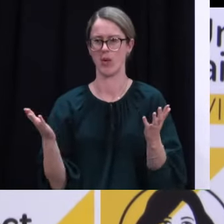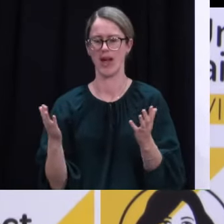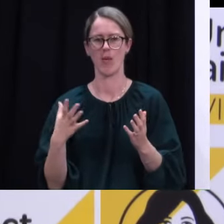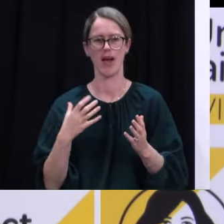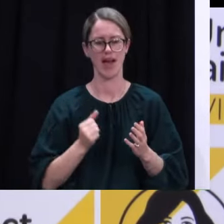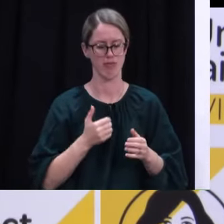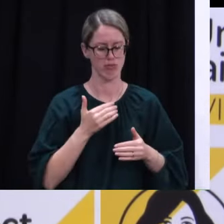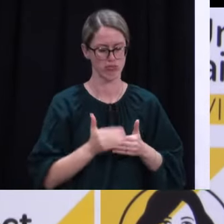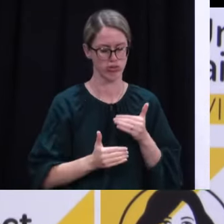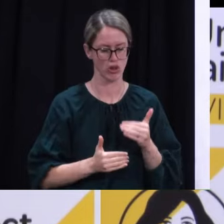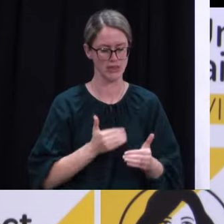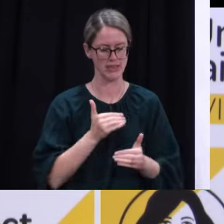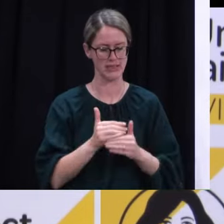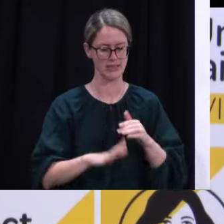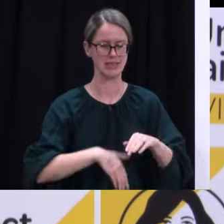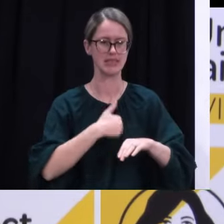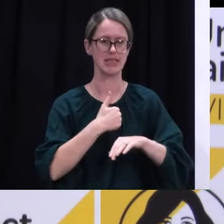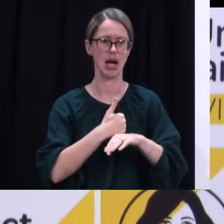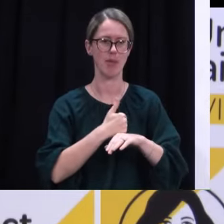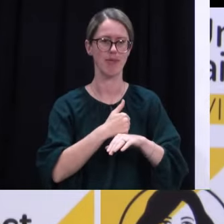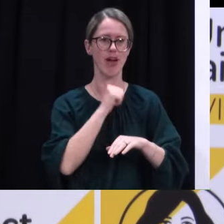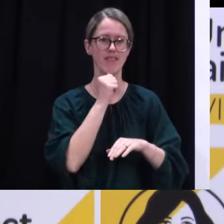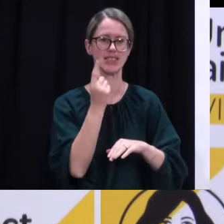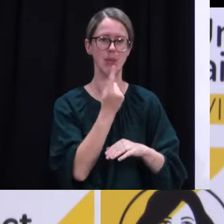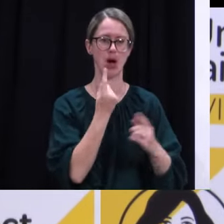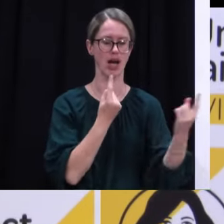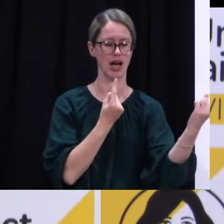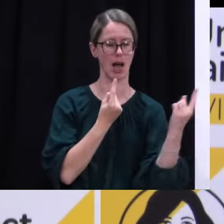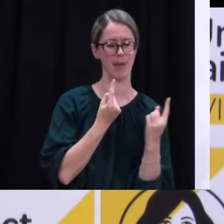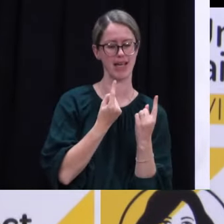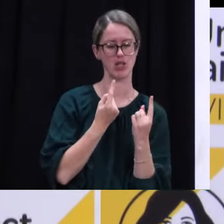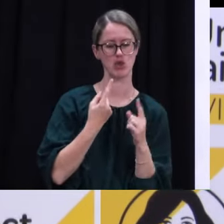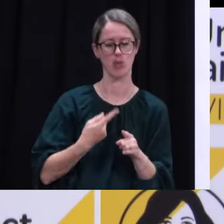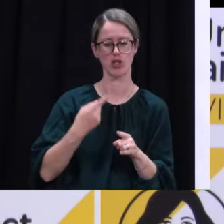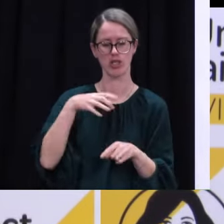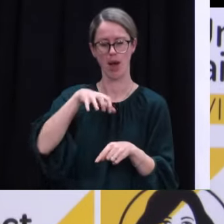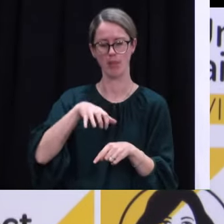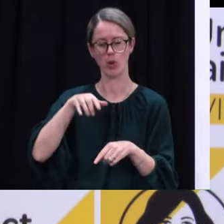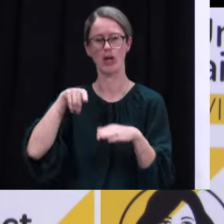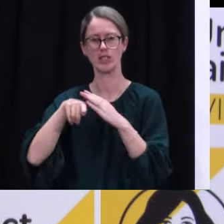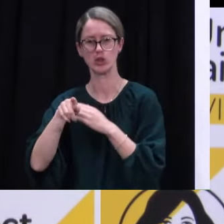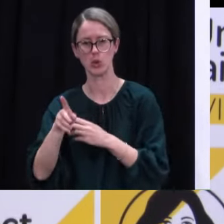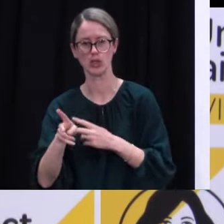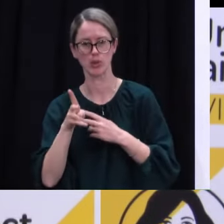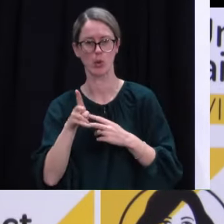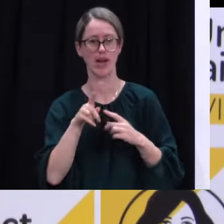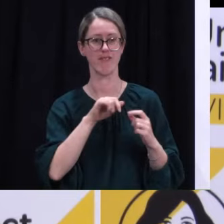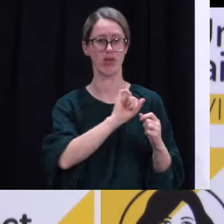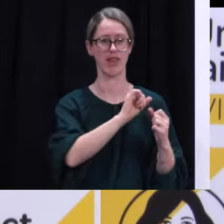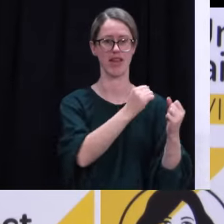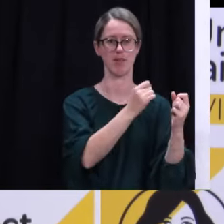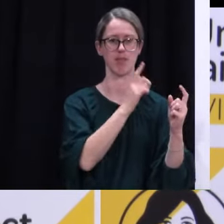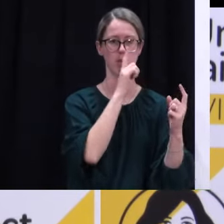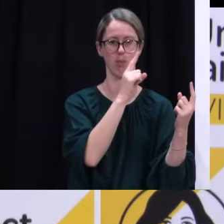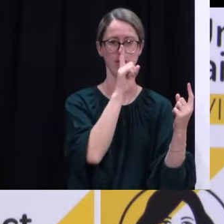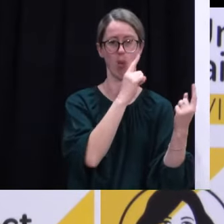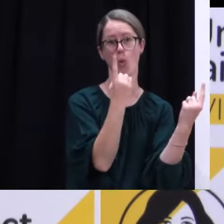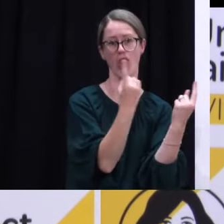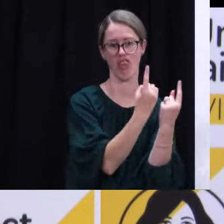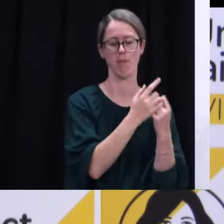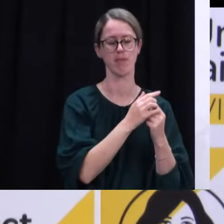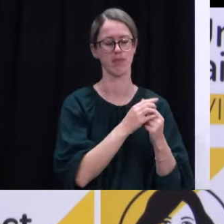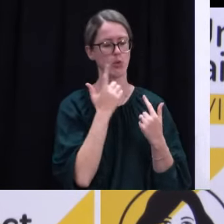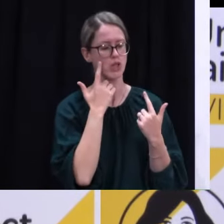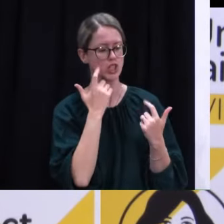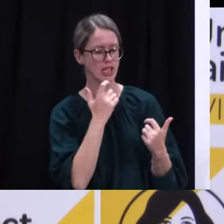of procedures that are put in place for anyone being admitted or arriving at the ED, and you're right, visitors as well, to check for what we call